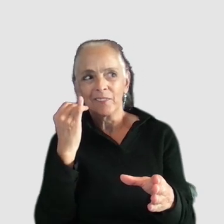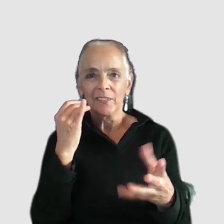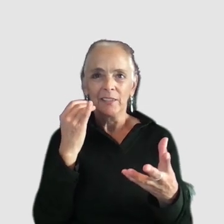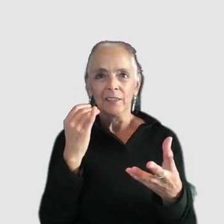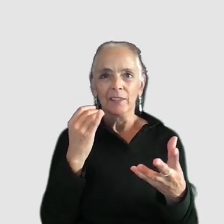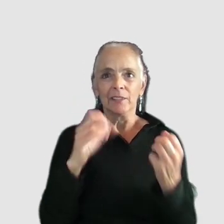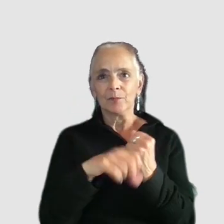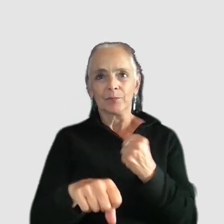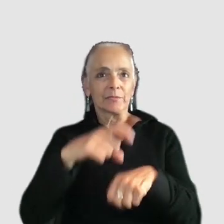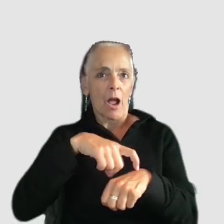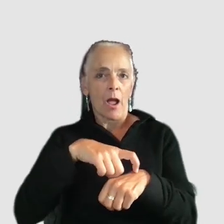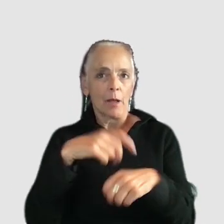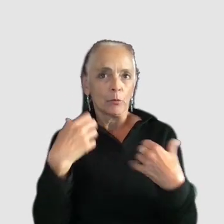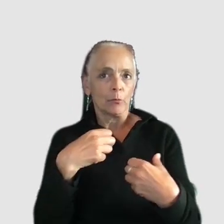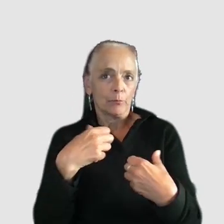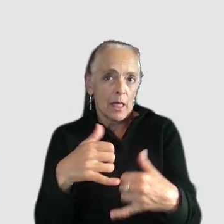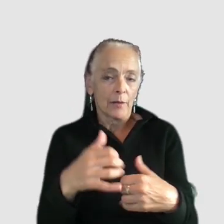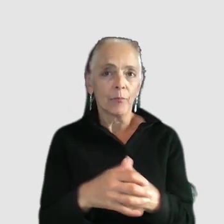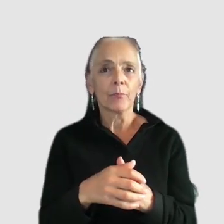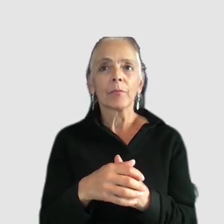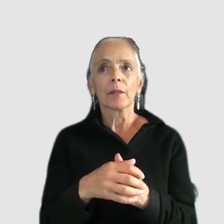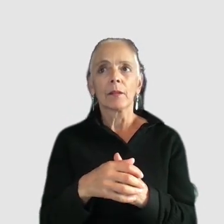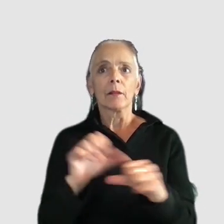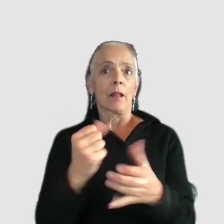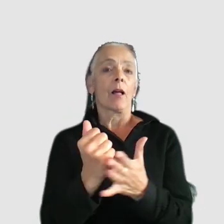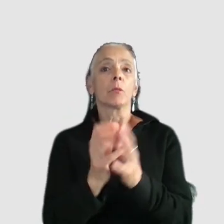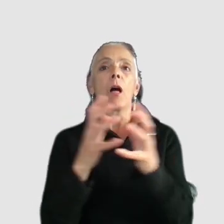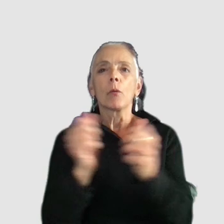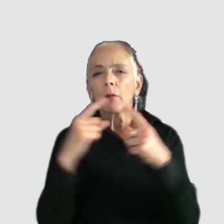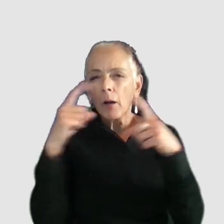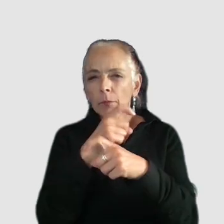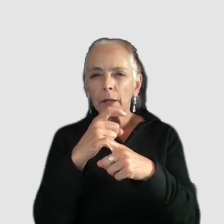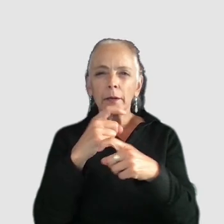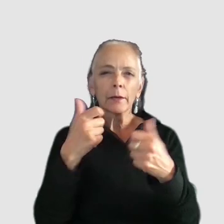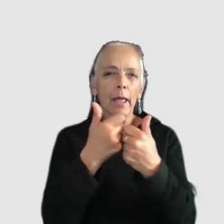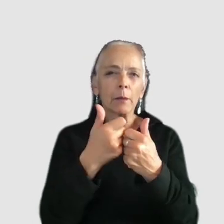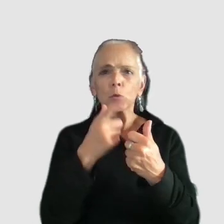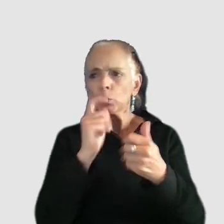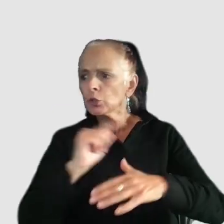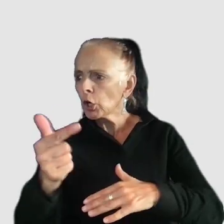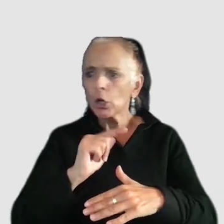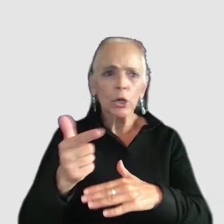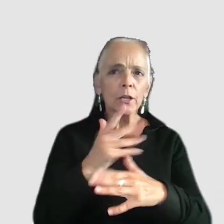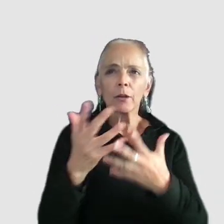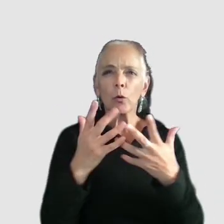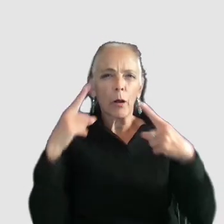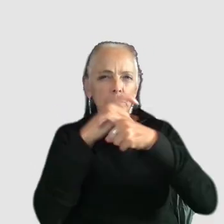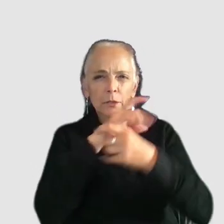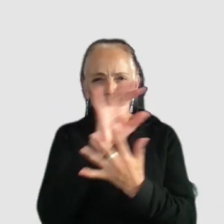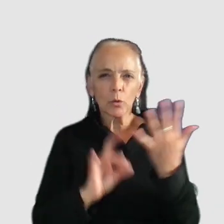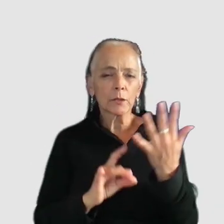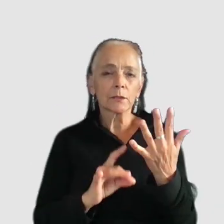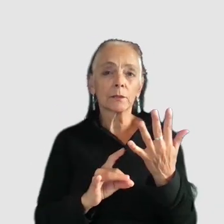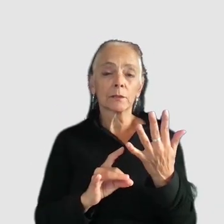which can be really useful especially with games that are quite complicated with their turn structure or there are a number of complex choices that a